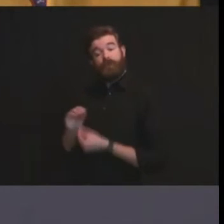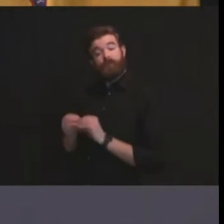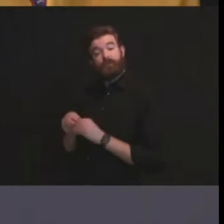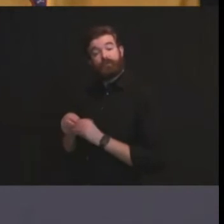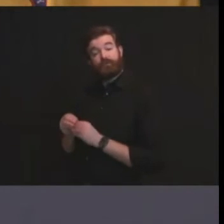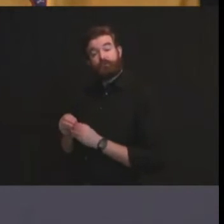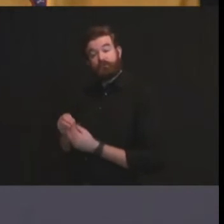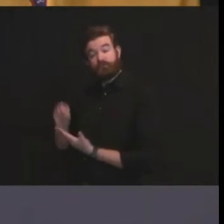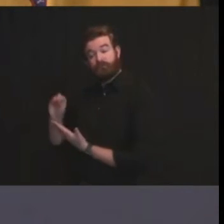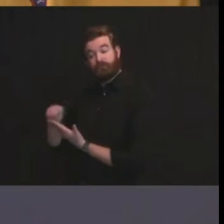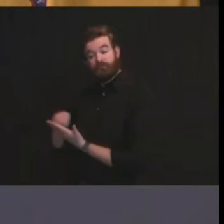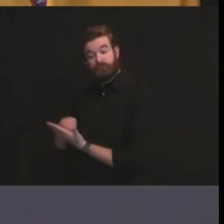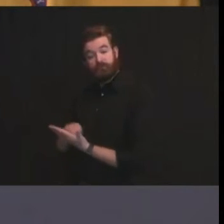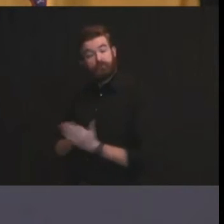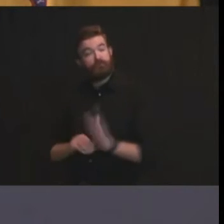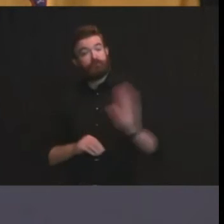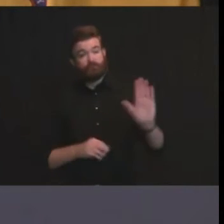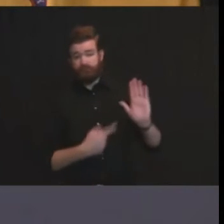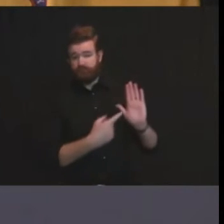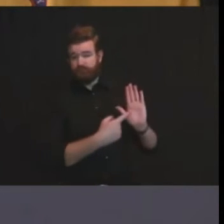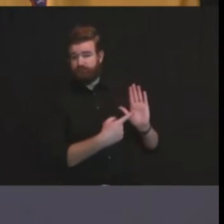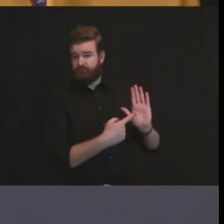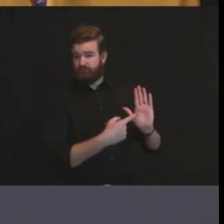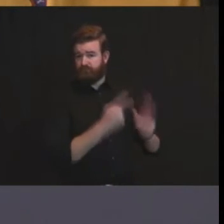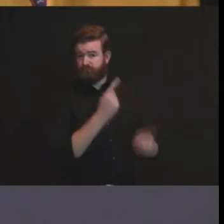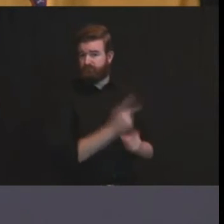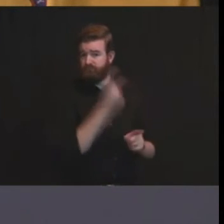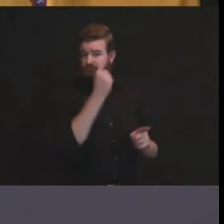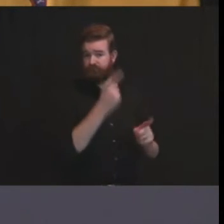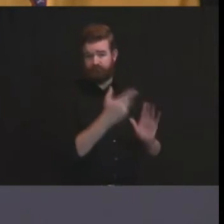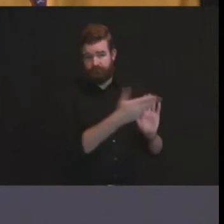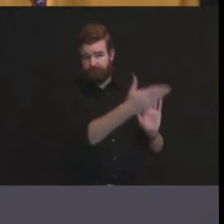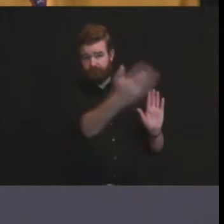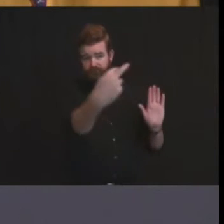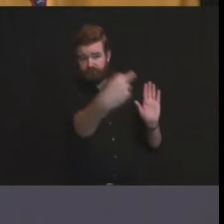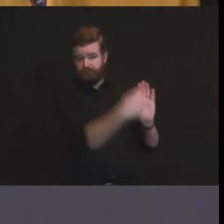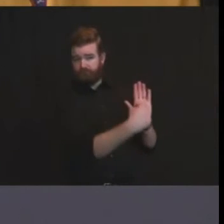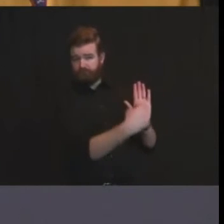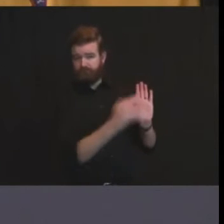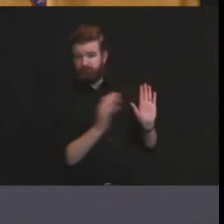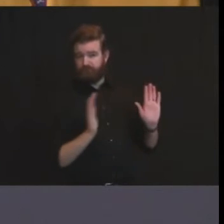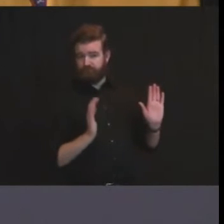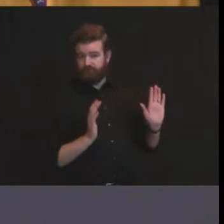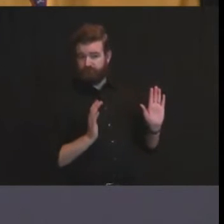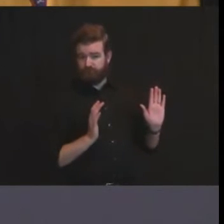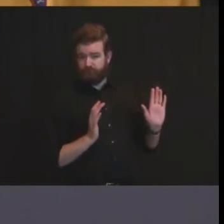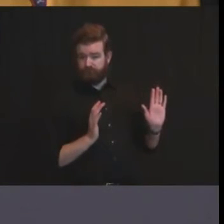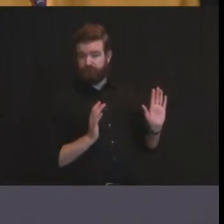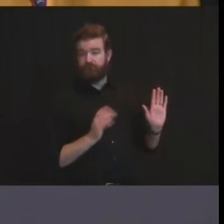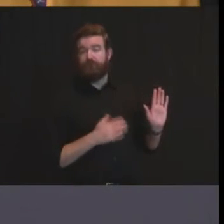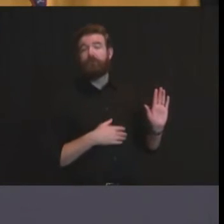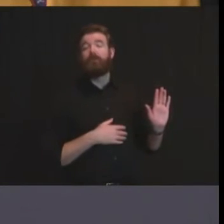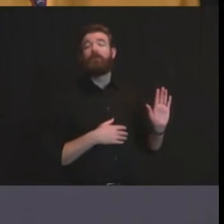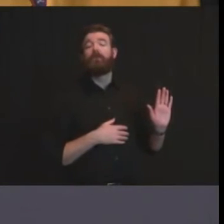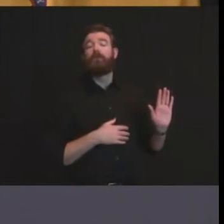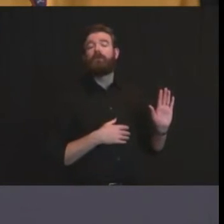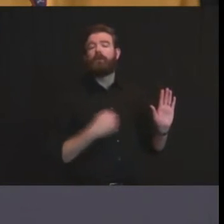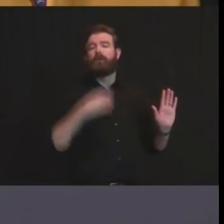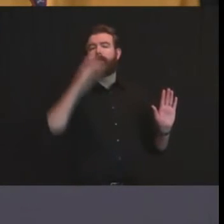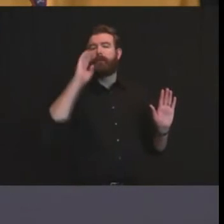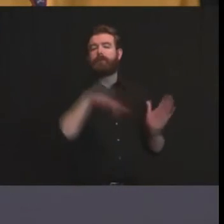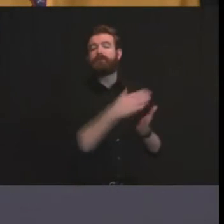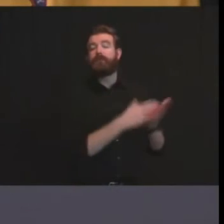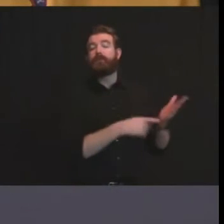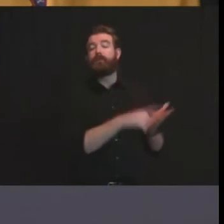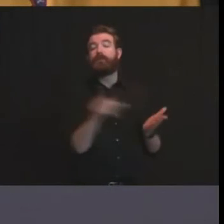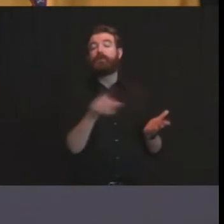department of education the department of health again but there there there is behavior outside of schools that does have a behavior on the inside and that's